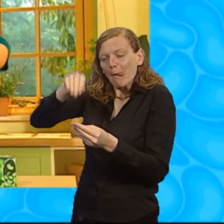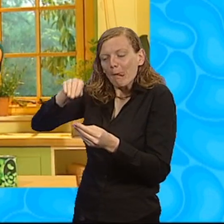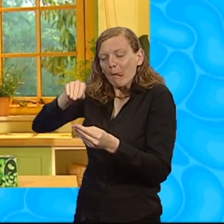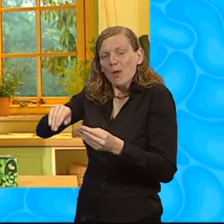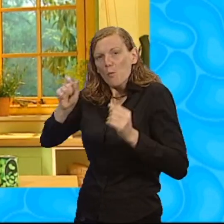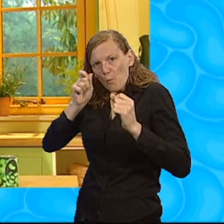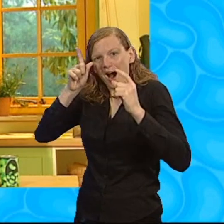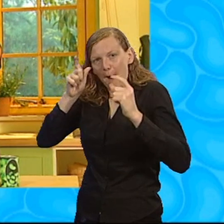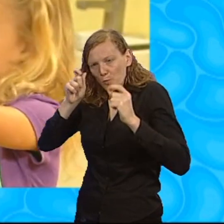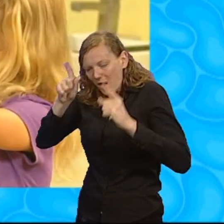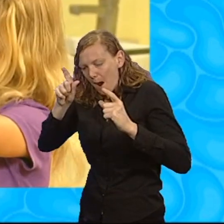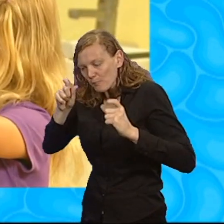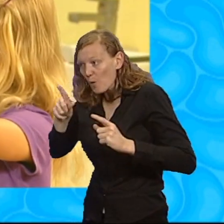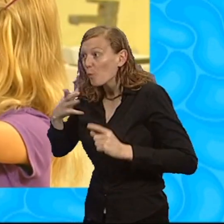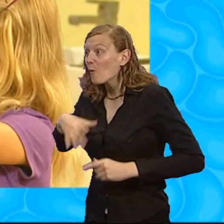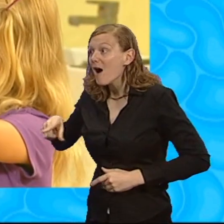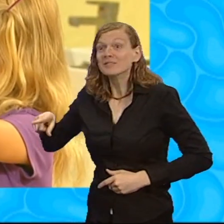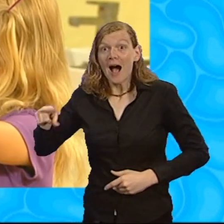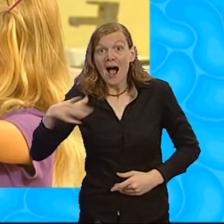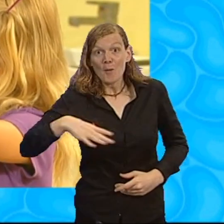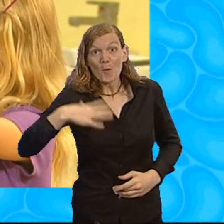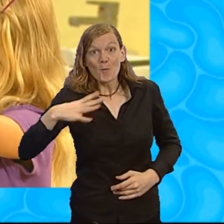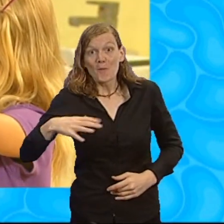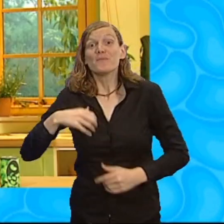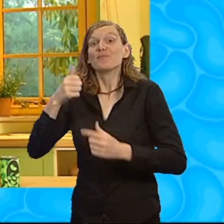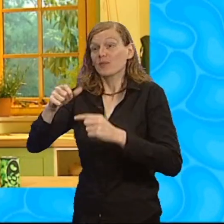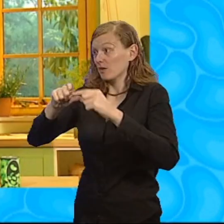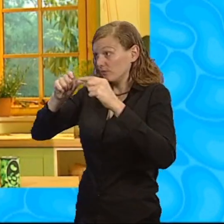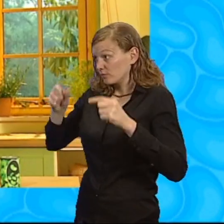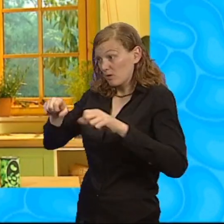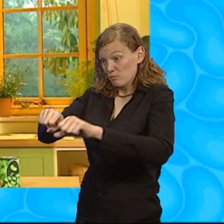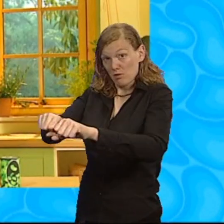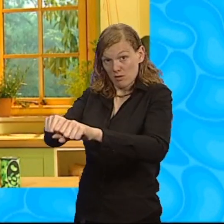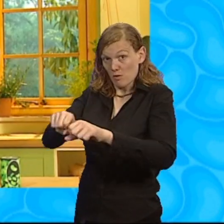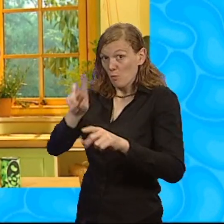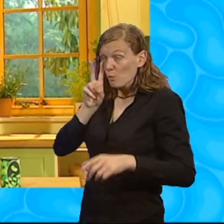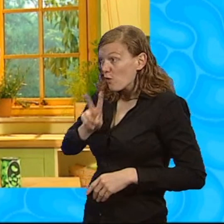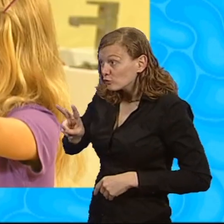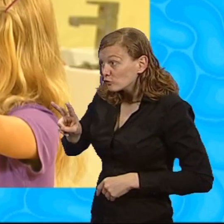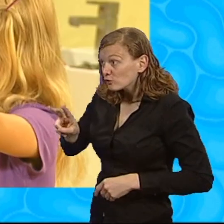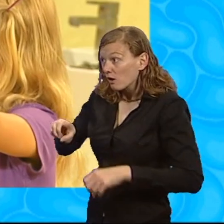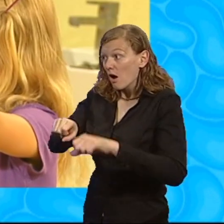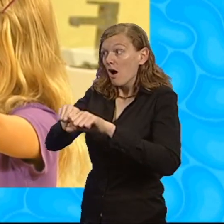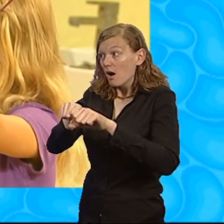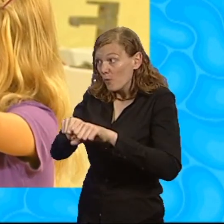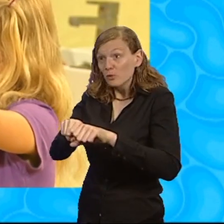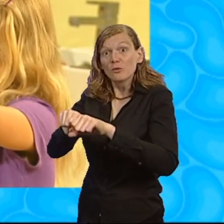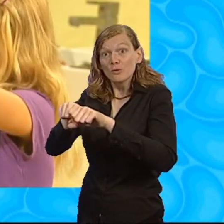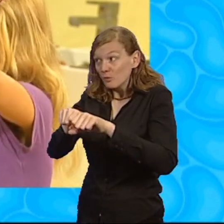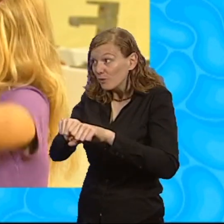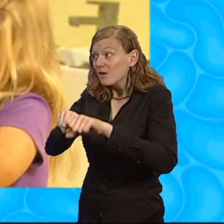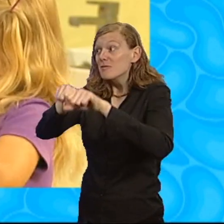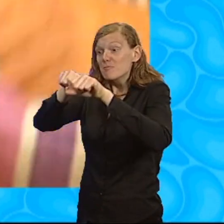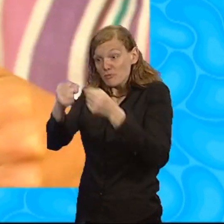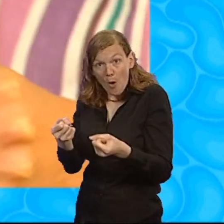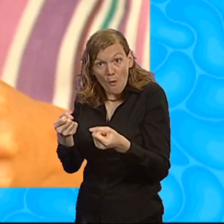Now hold your broad beans like this. This is the funnest part. And we're going to snap it after three. Should we count? One, two, three.